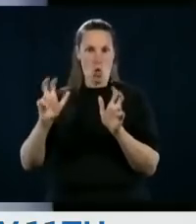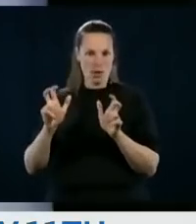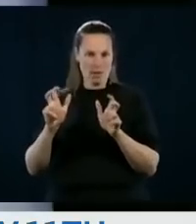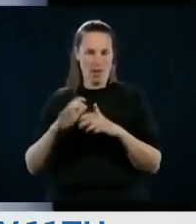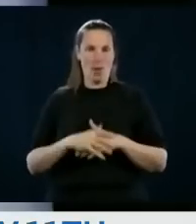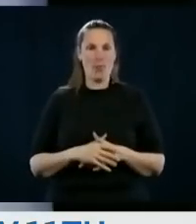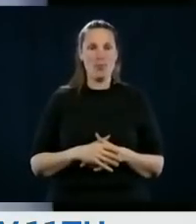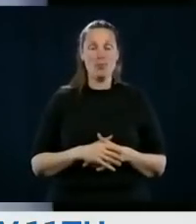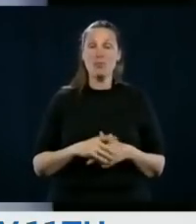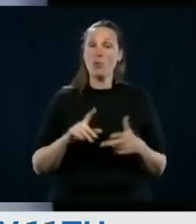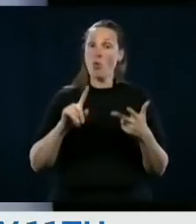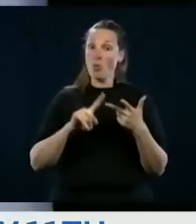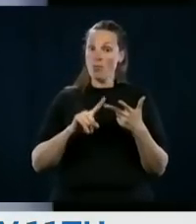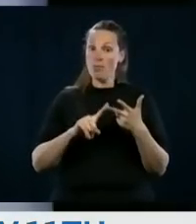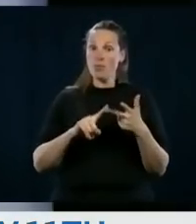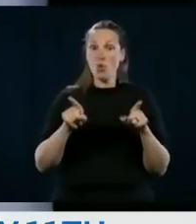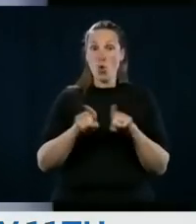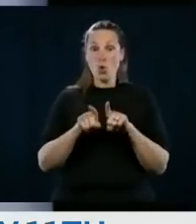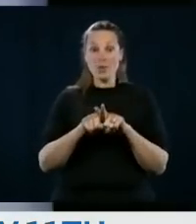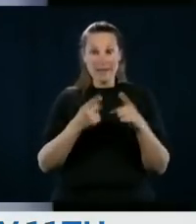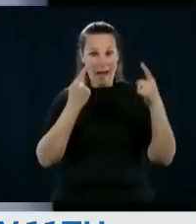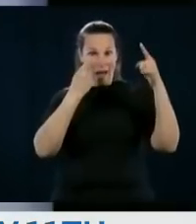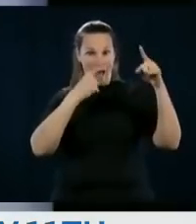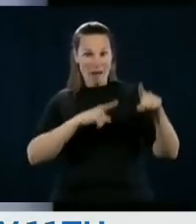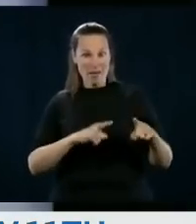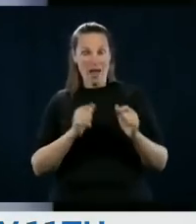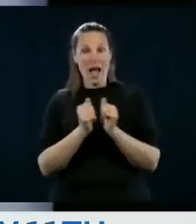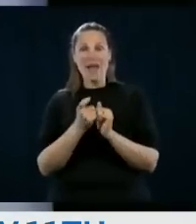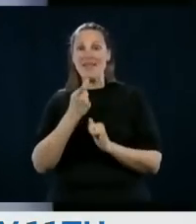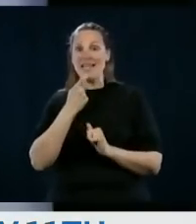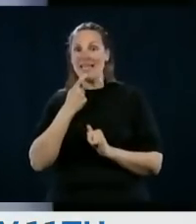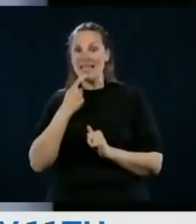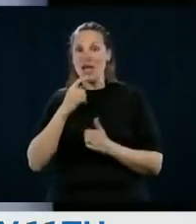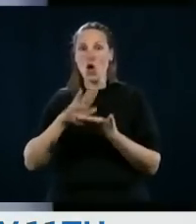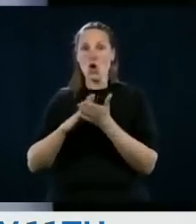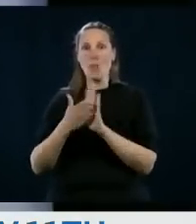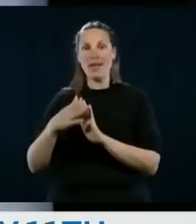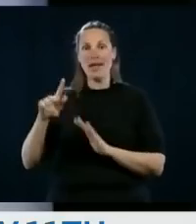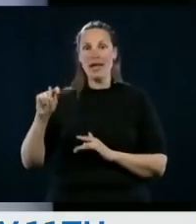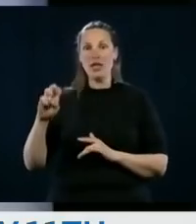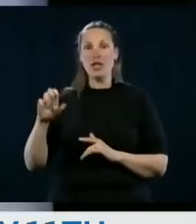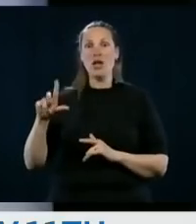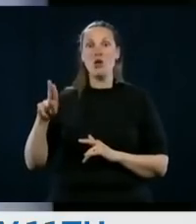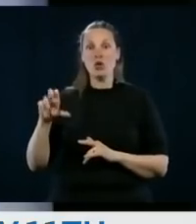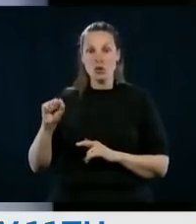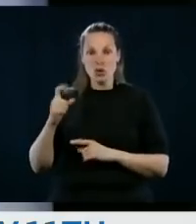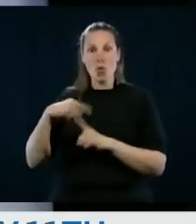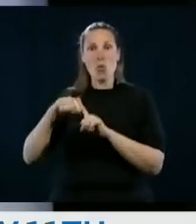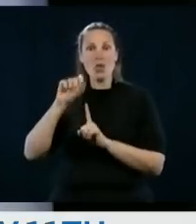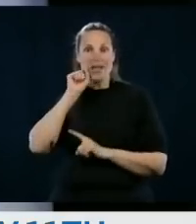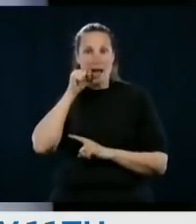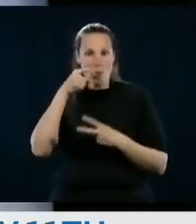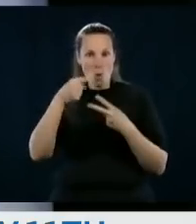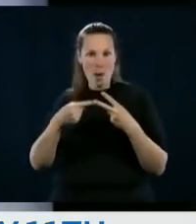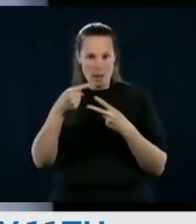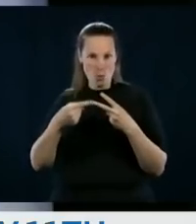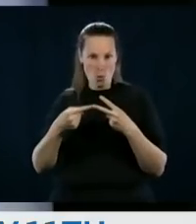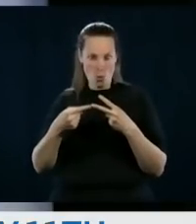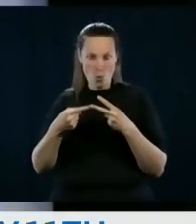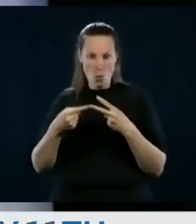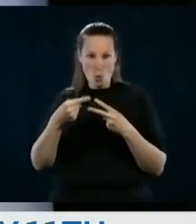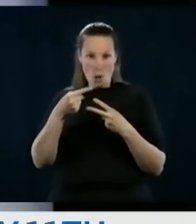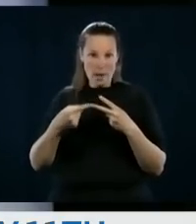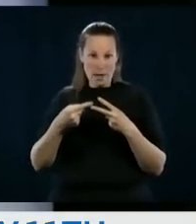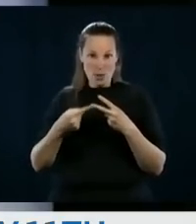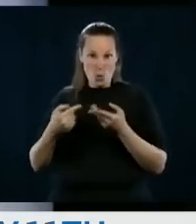We also have an agreement with TELUS and Apple that has allowed